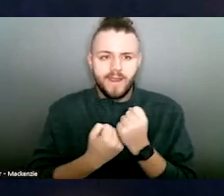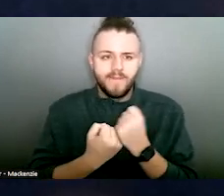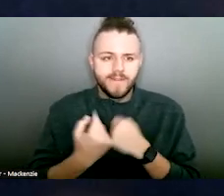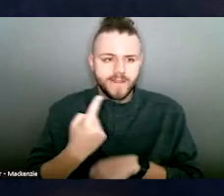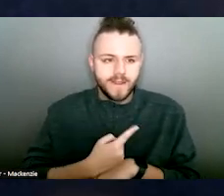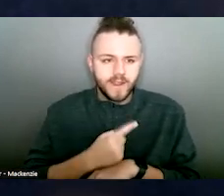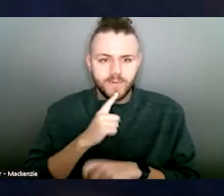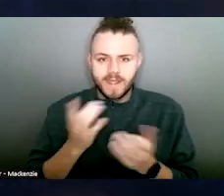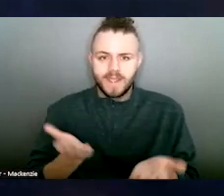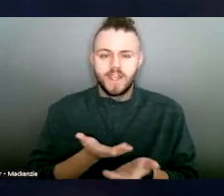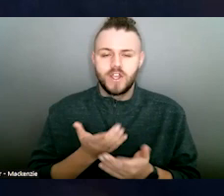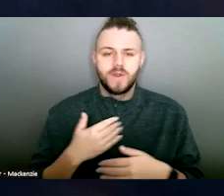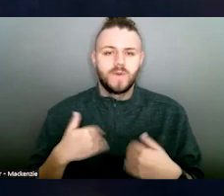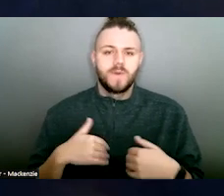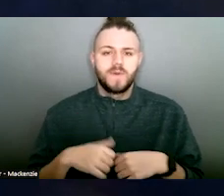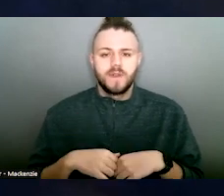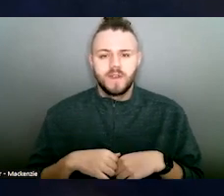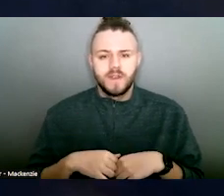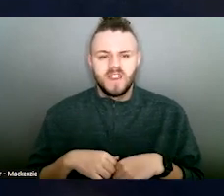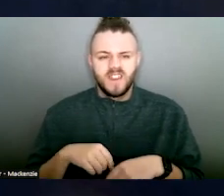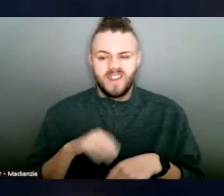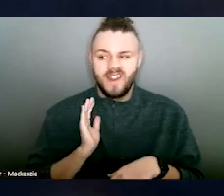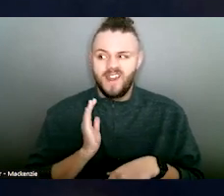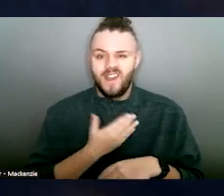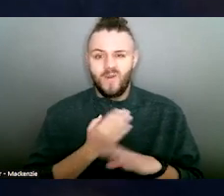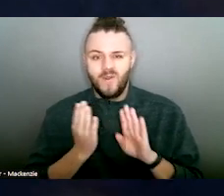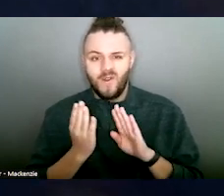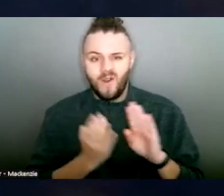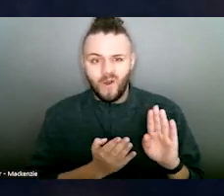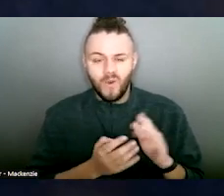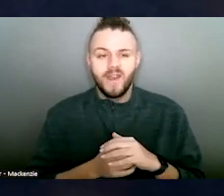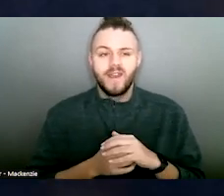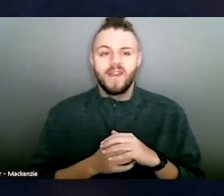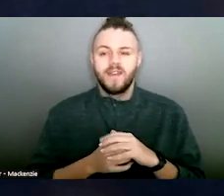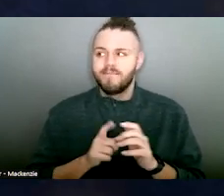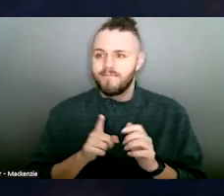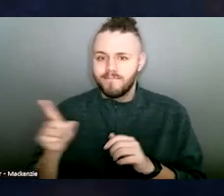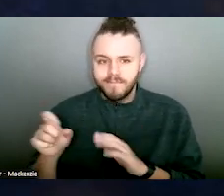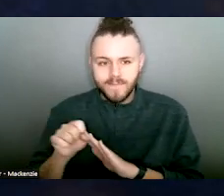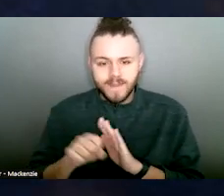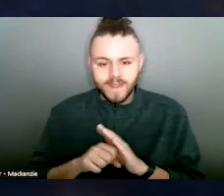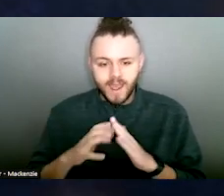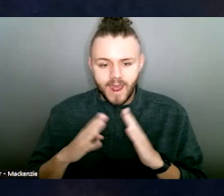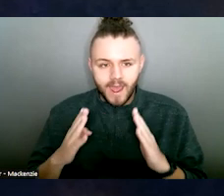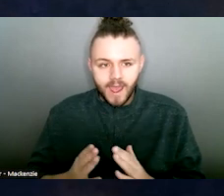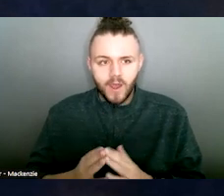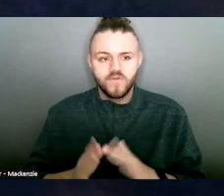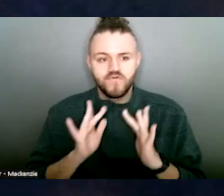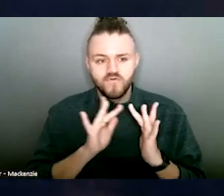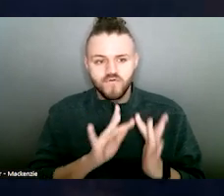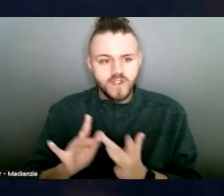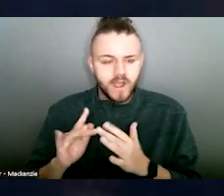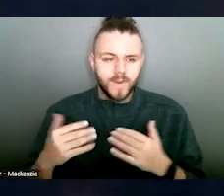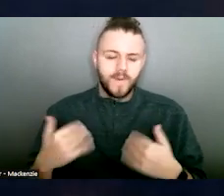great to see you here in our hallways, over in the statehouse, reaching out, hearing your